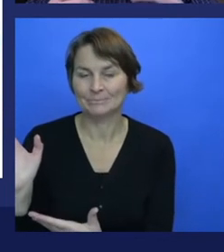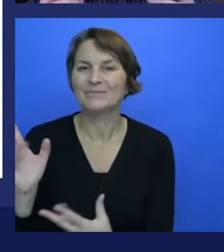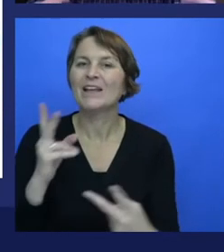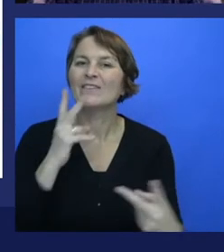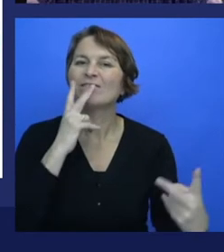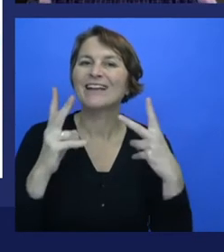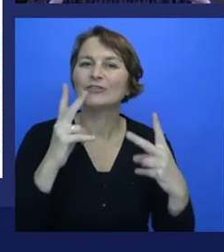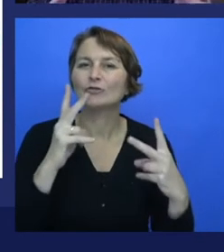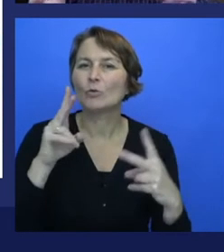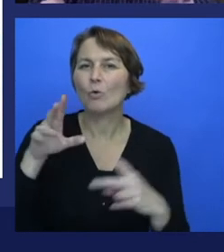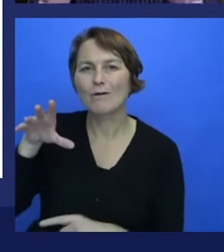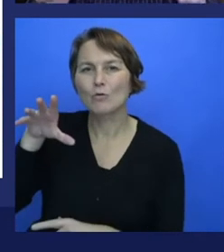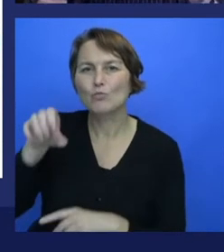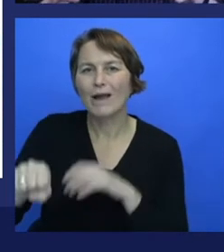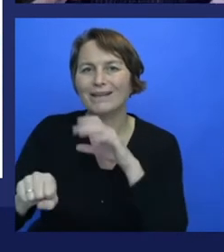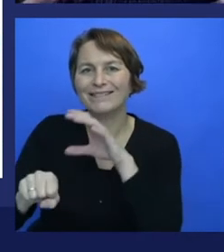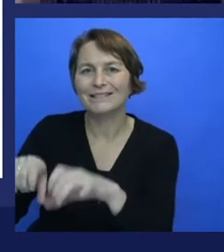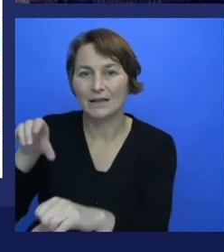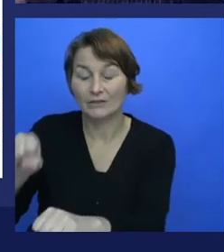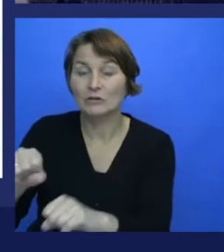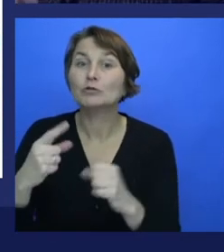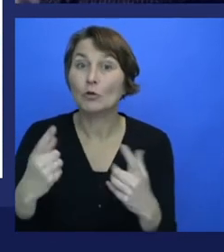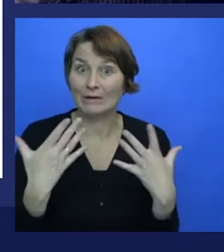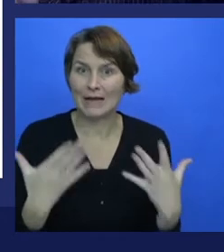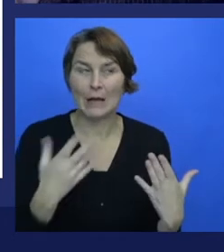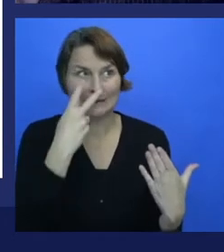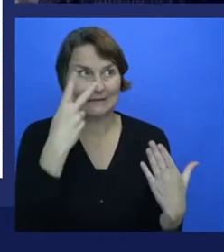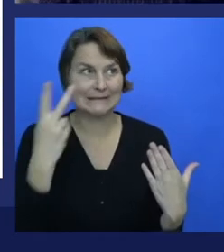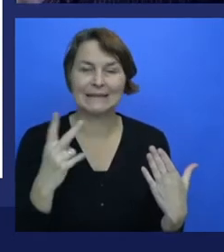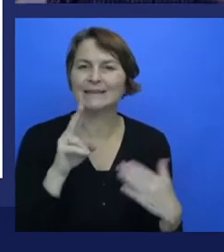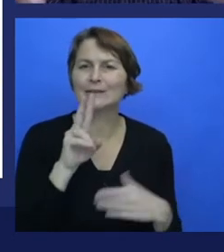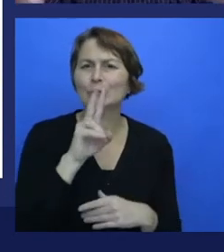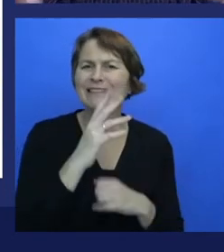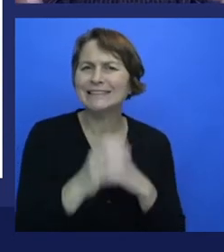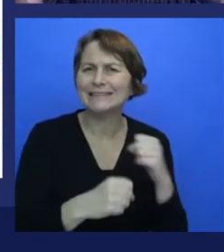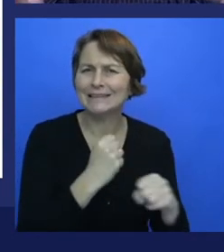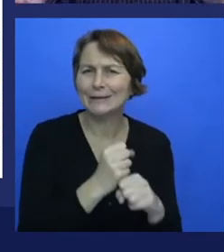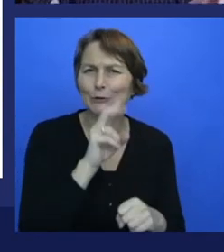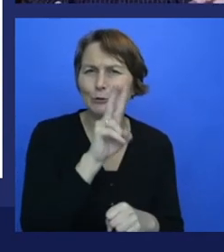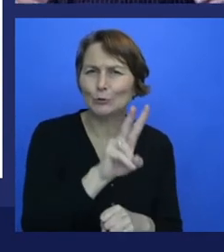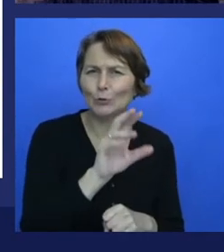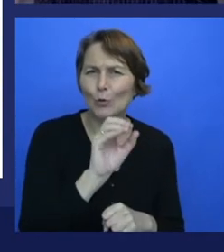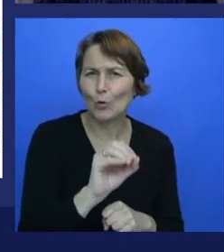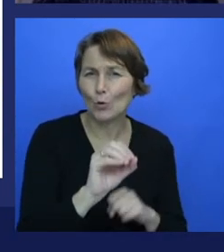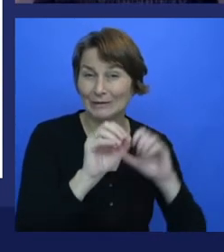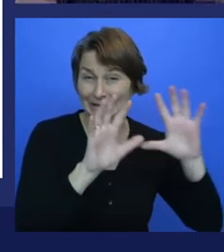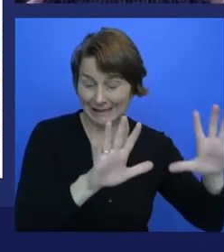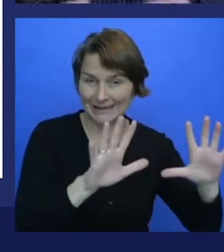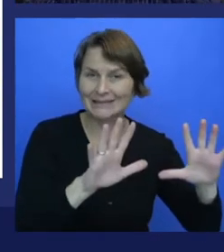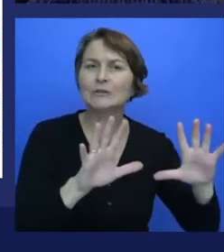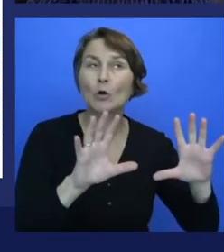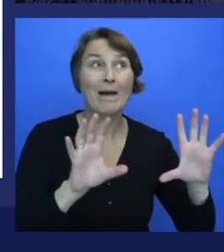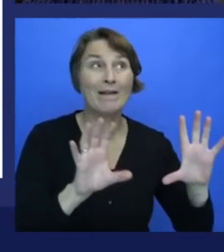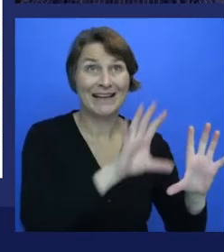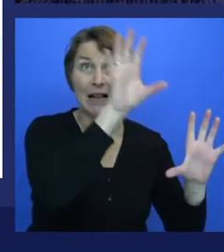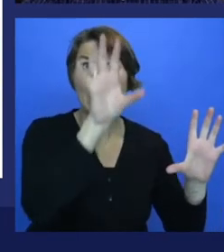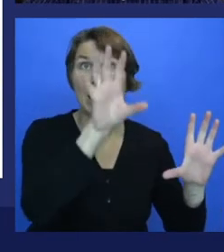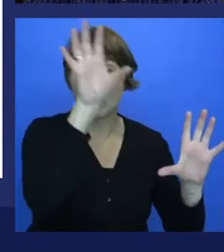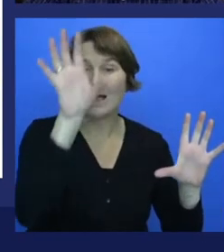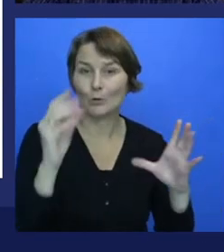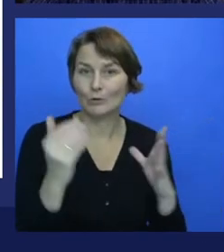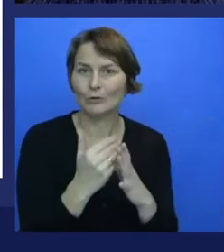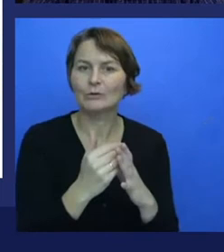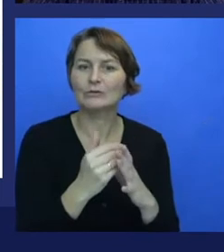taking advantage of the cloud and the internet and availability of data. It is a collection of 14